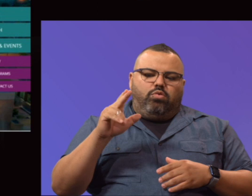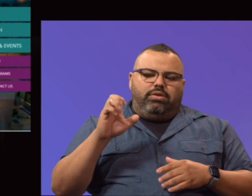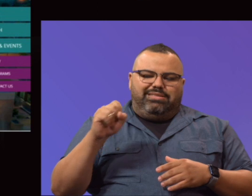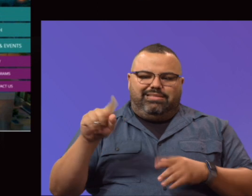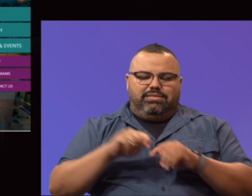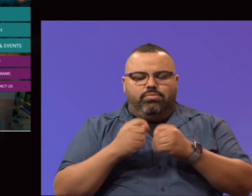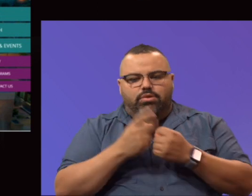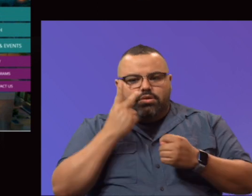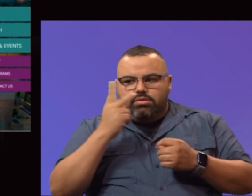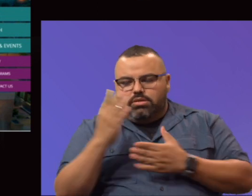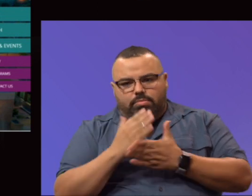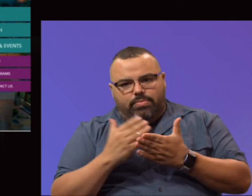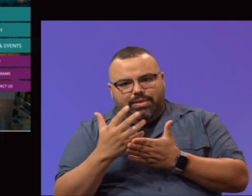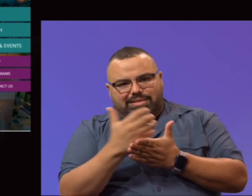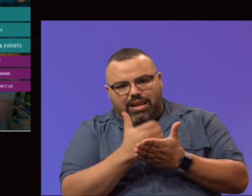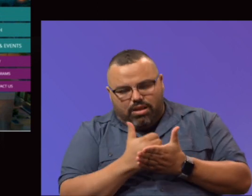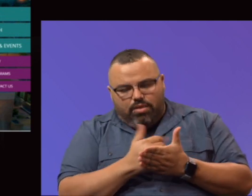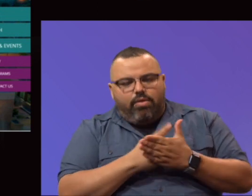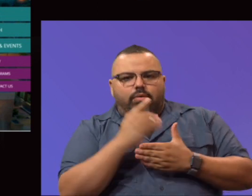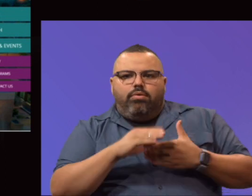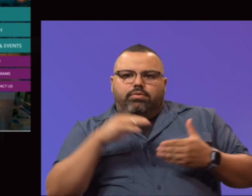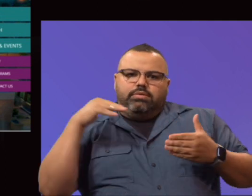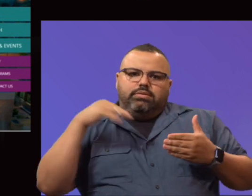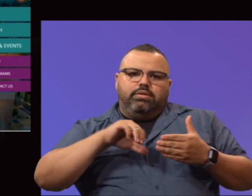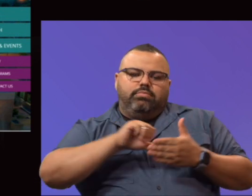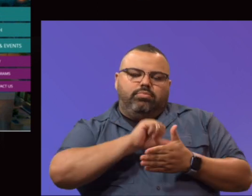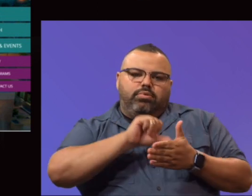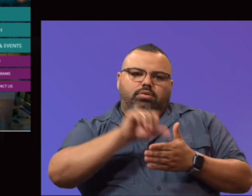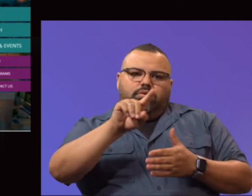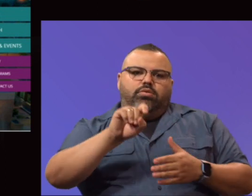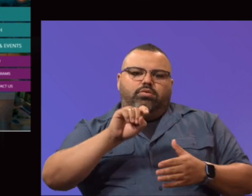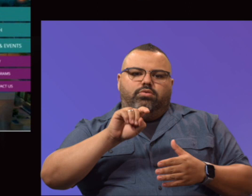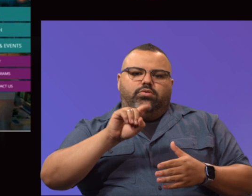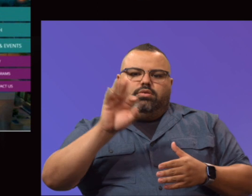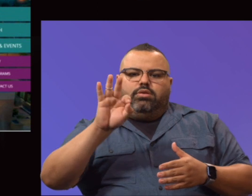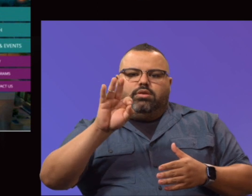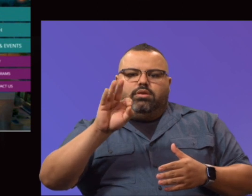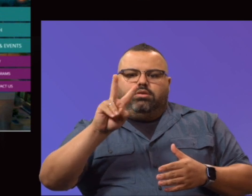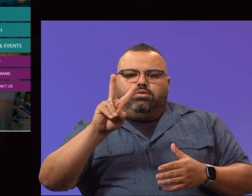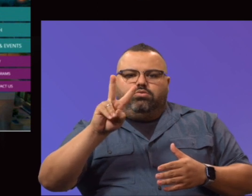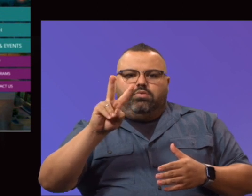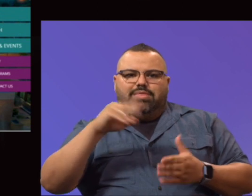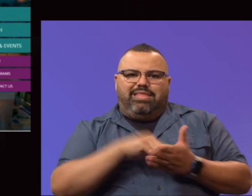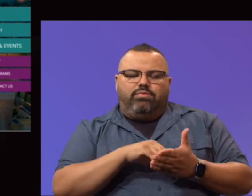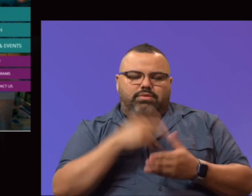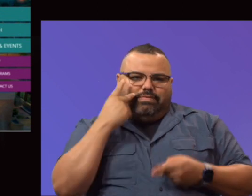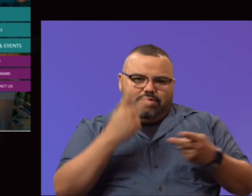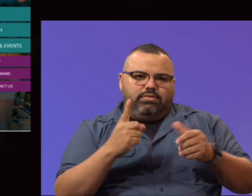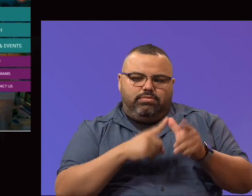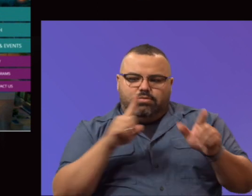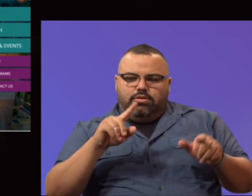Our programs of study webpage has received 192,000 visits since the 1st of January through August